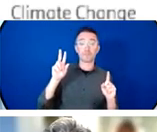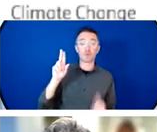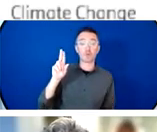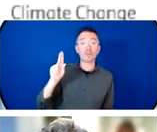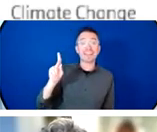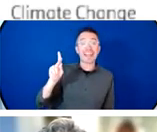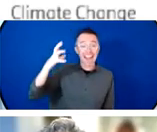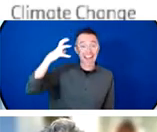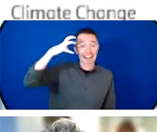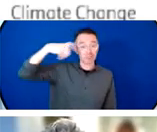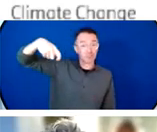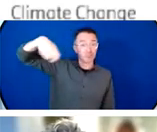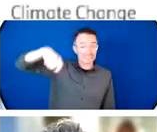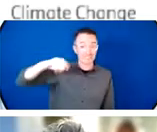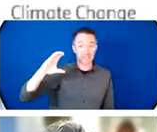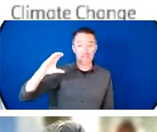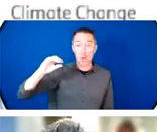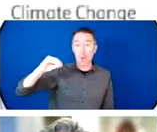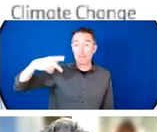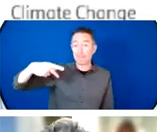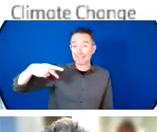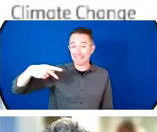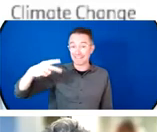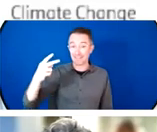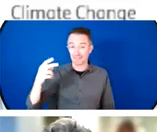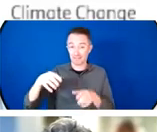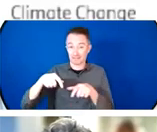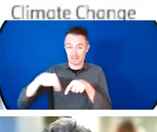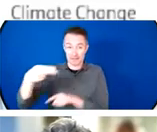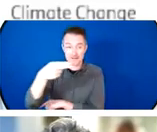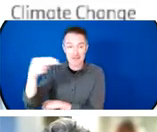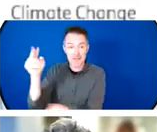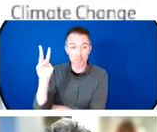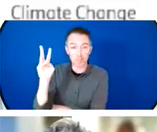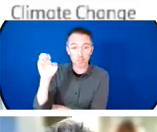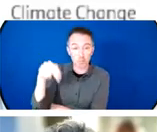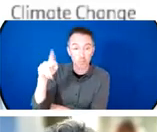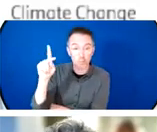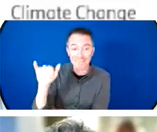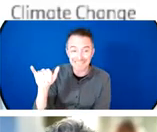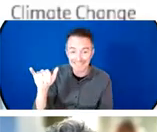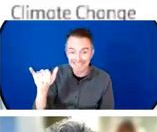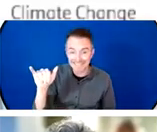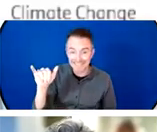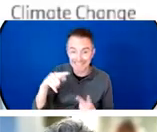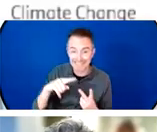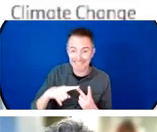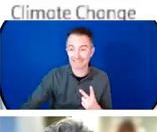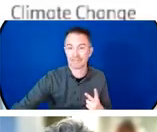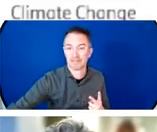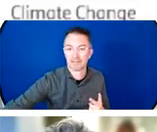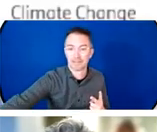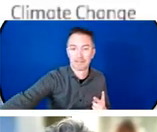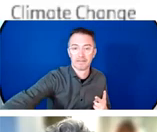Undersecretary of State, Minister of European Neighbourhood and the Americas at FCDO of the United